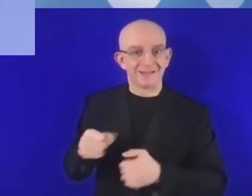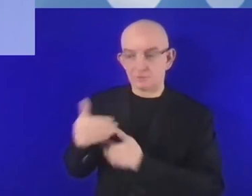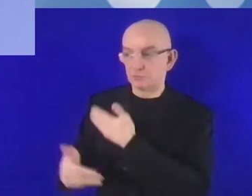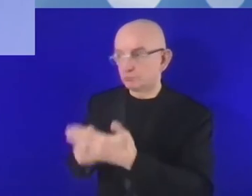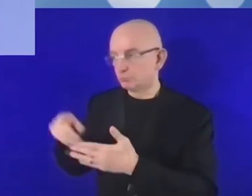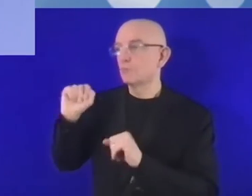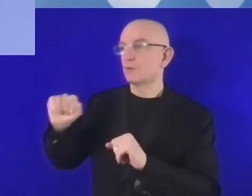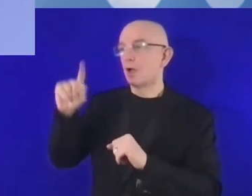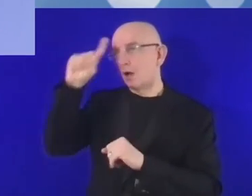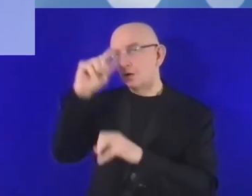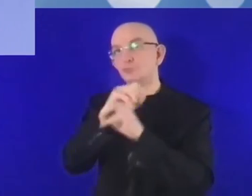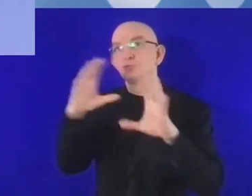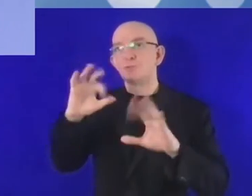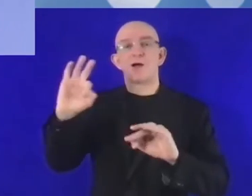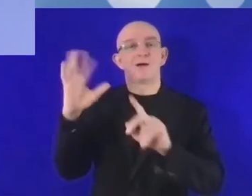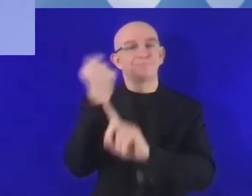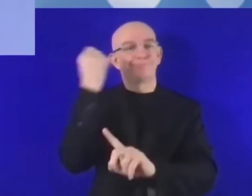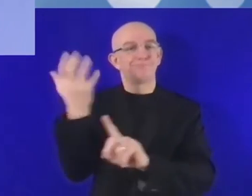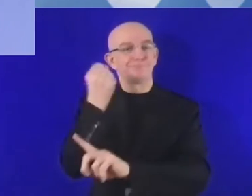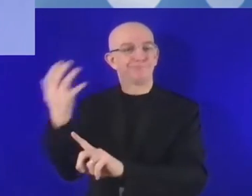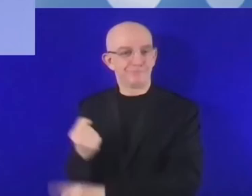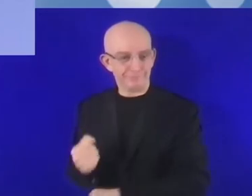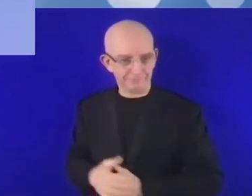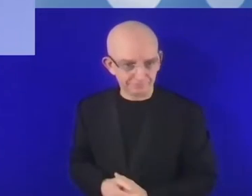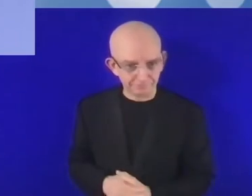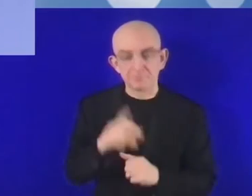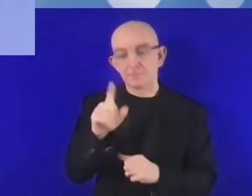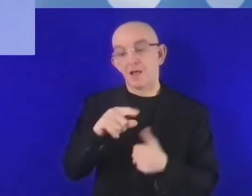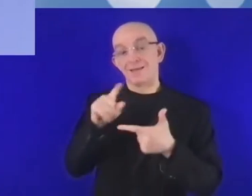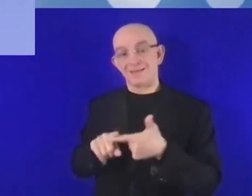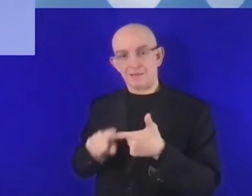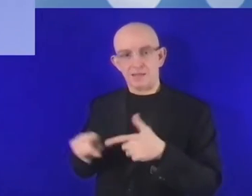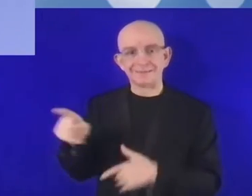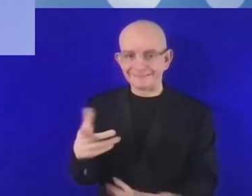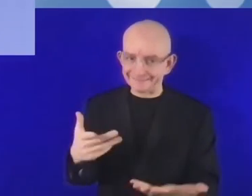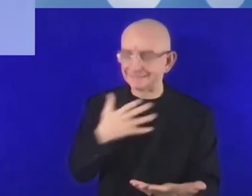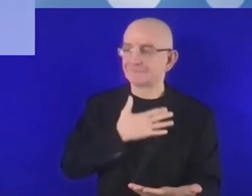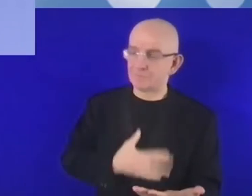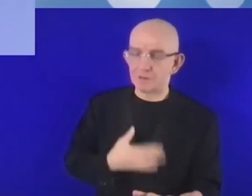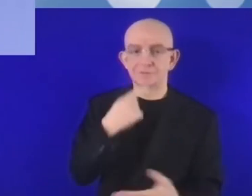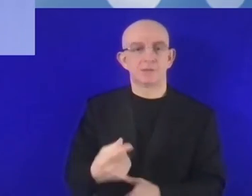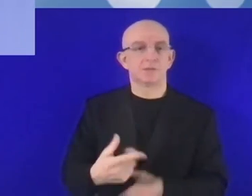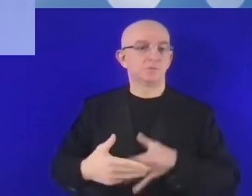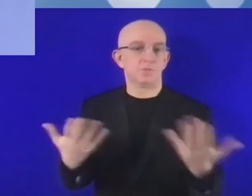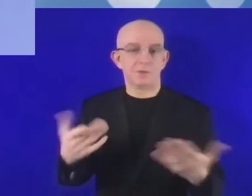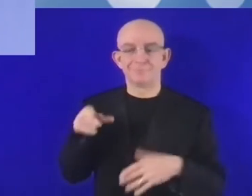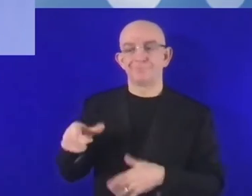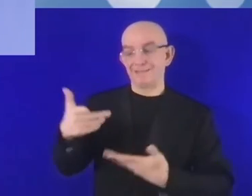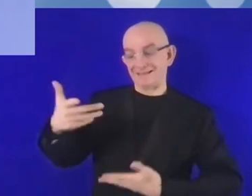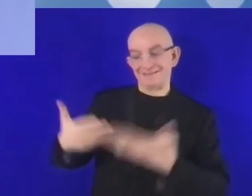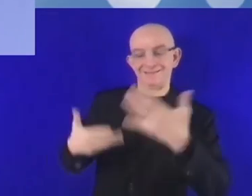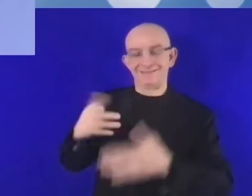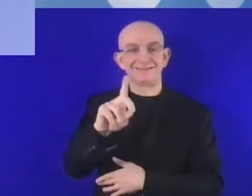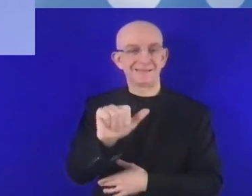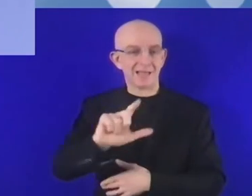innovation, data and innovation. As you all know, data is at this time